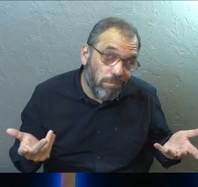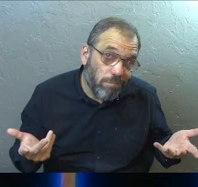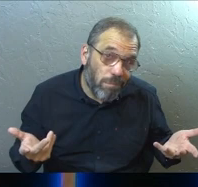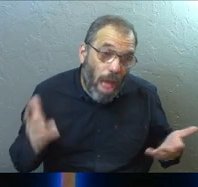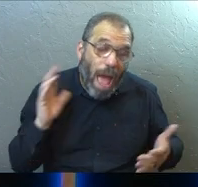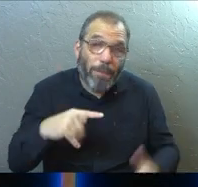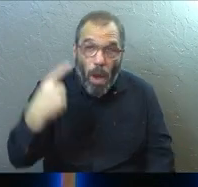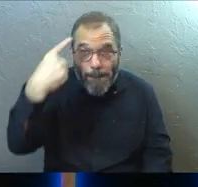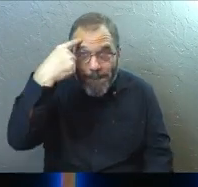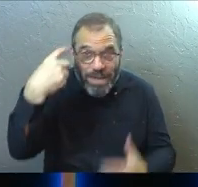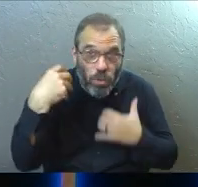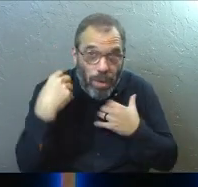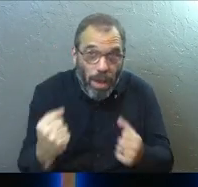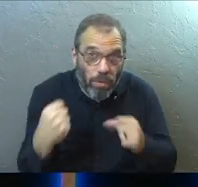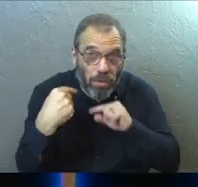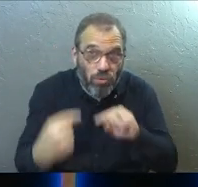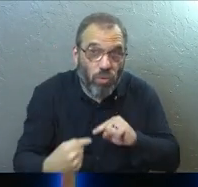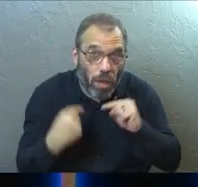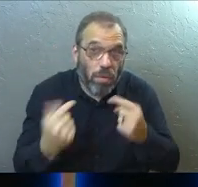What about your mental health struggles?